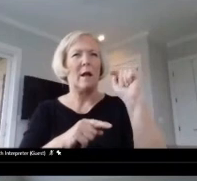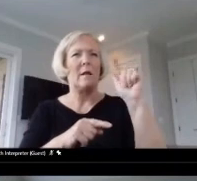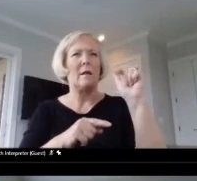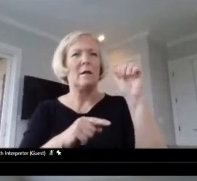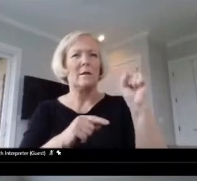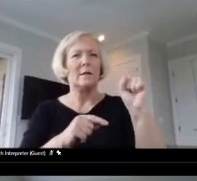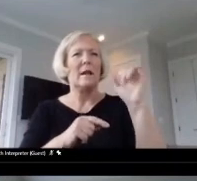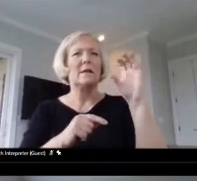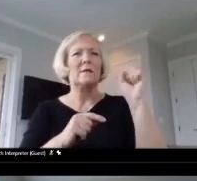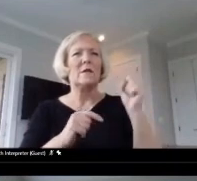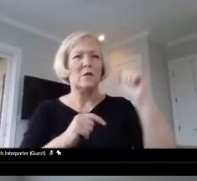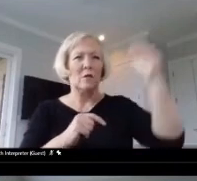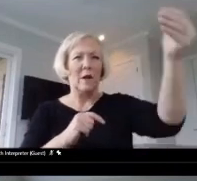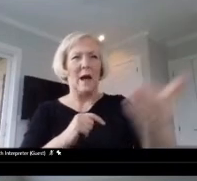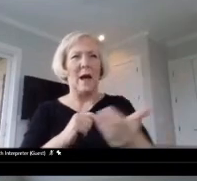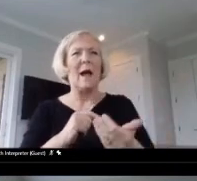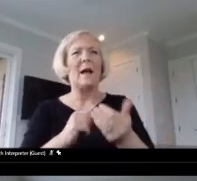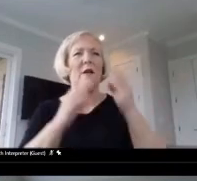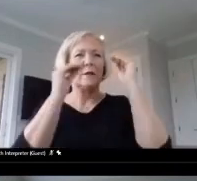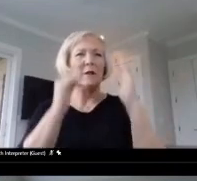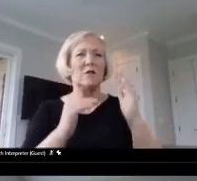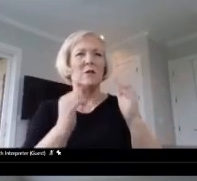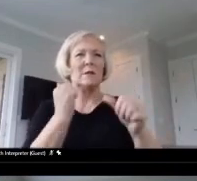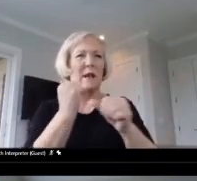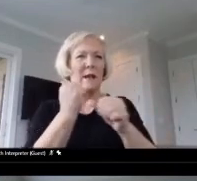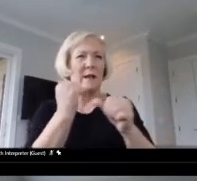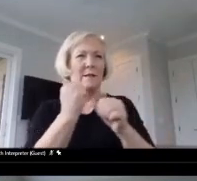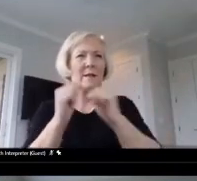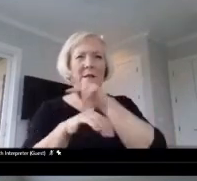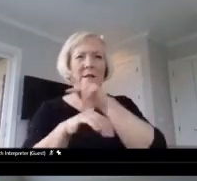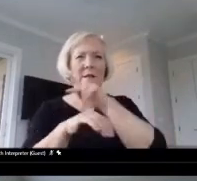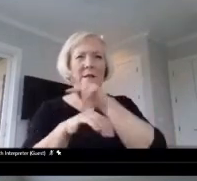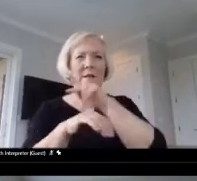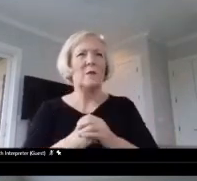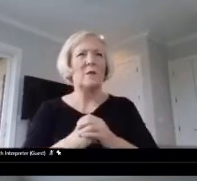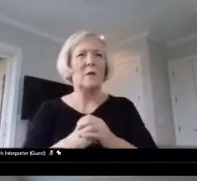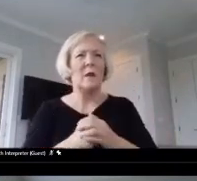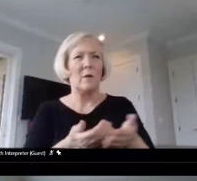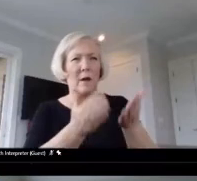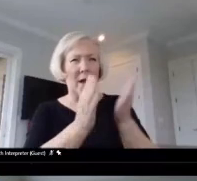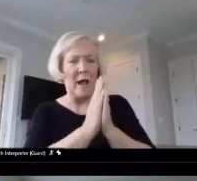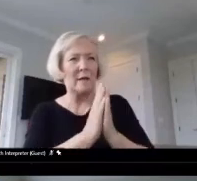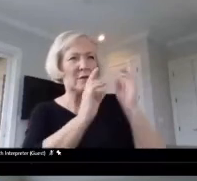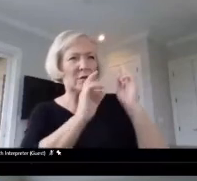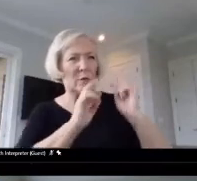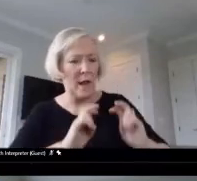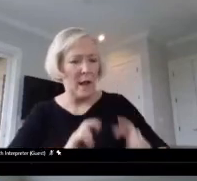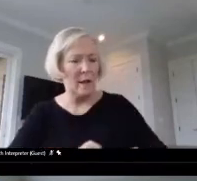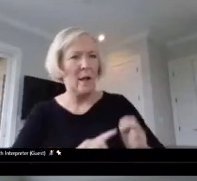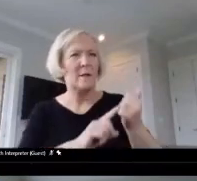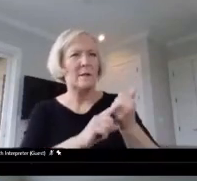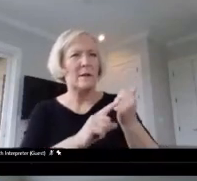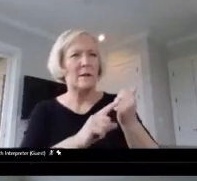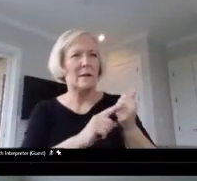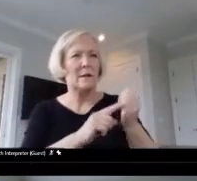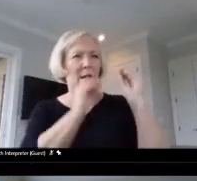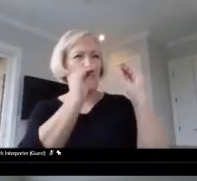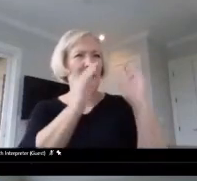and our assistant principal where they're asked to analyze a teacher's